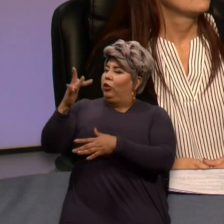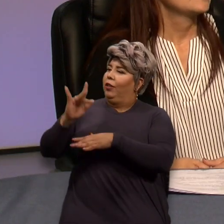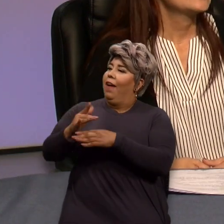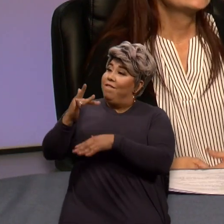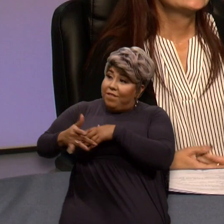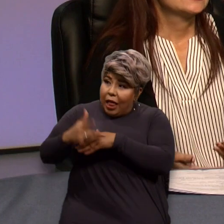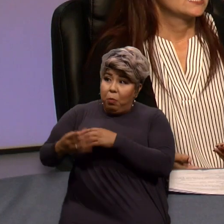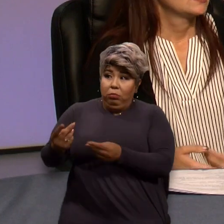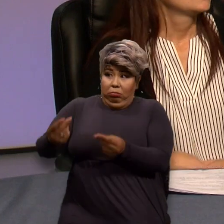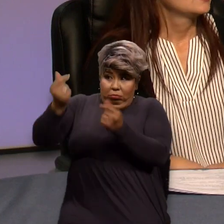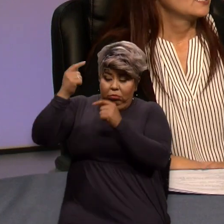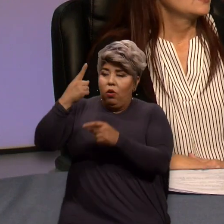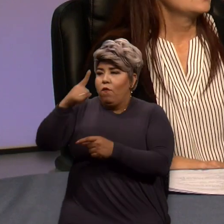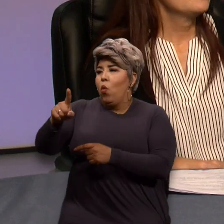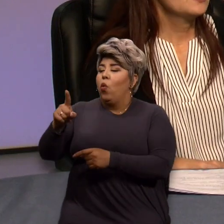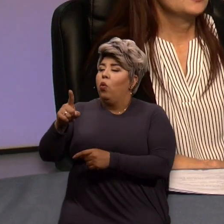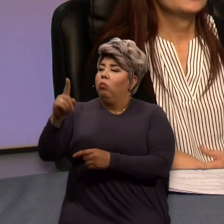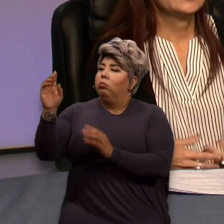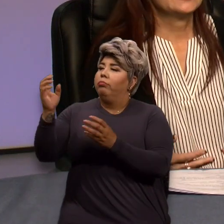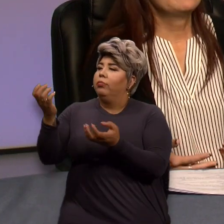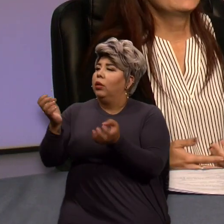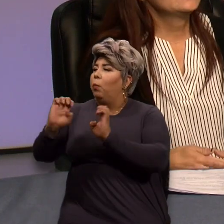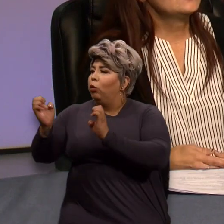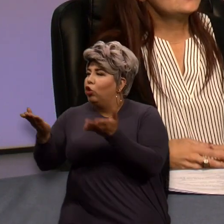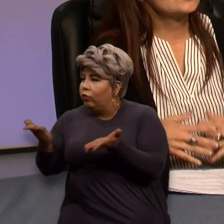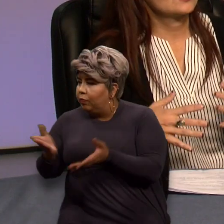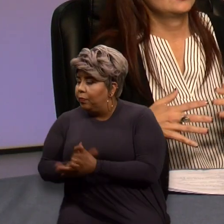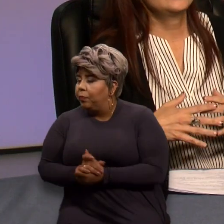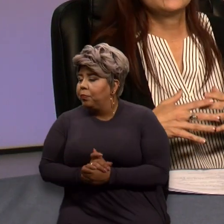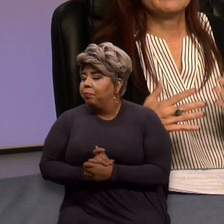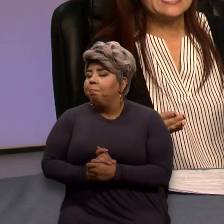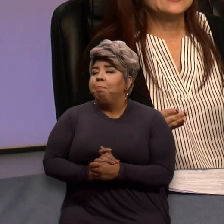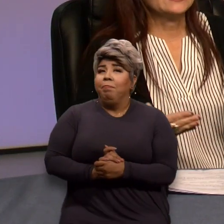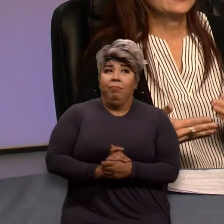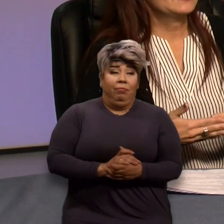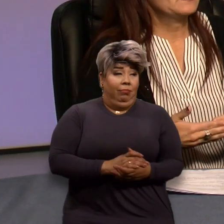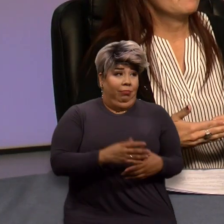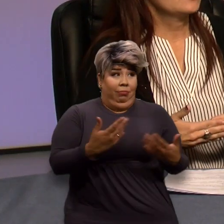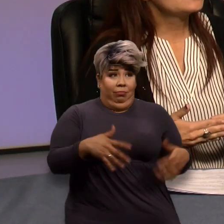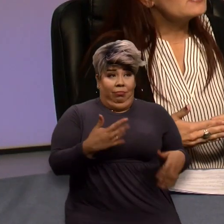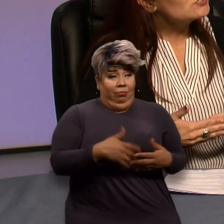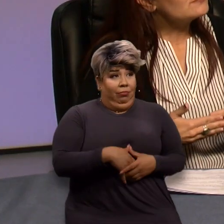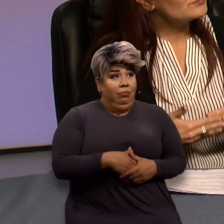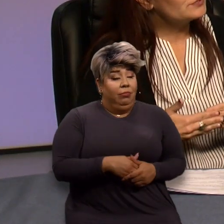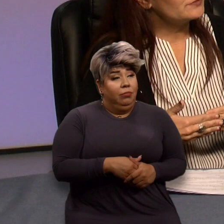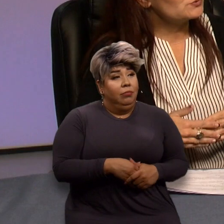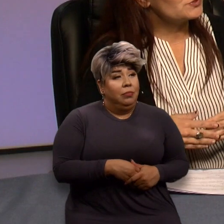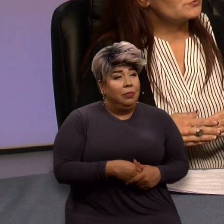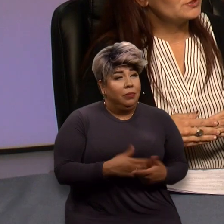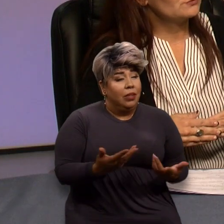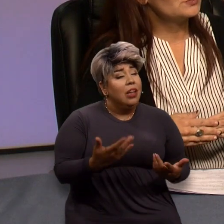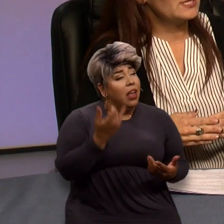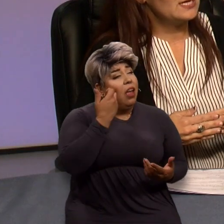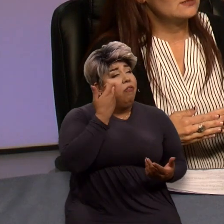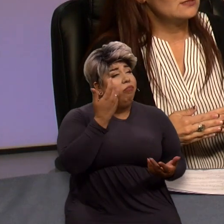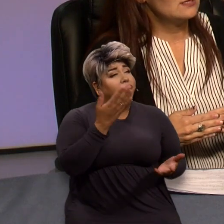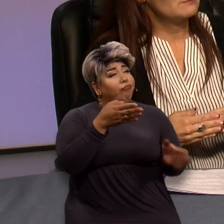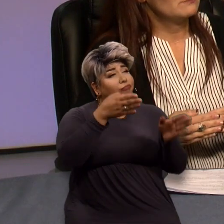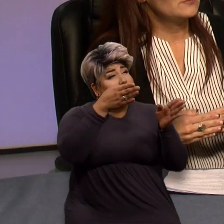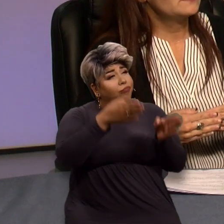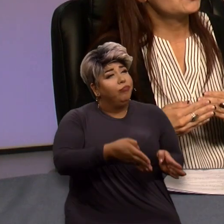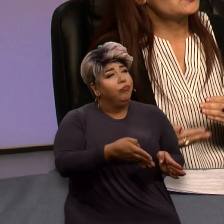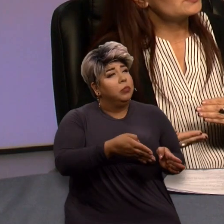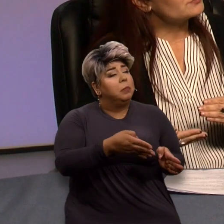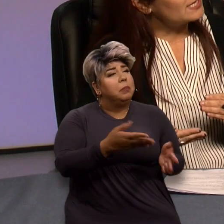immediately when that call is placed? Absolutely. I mean, it's dramatic, especially for individuals when you look at